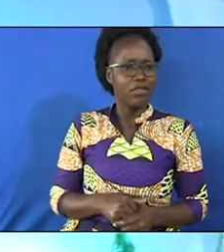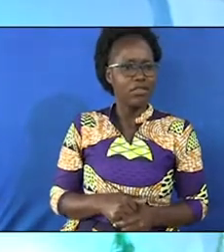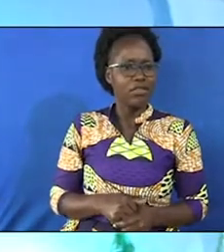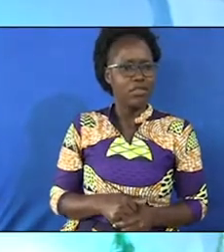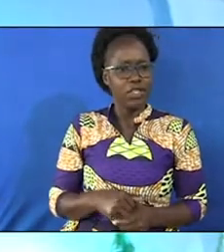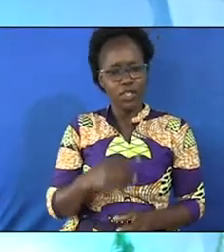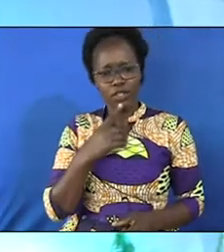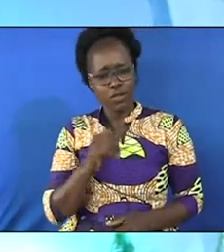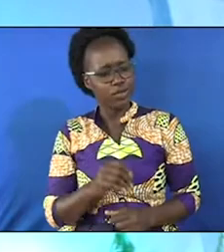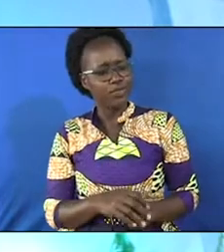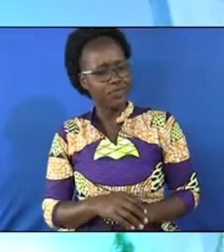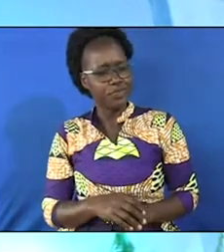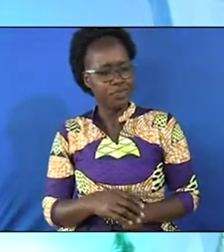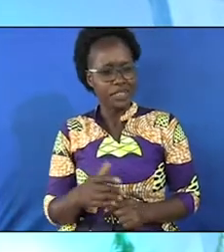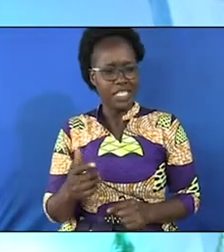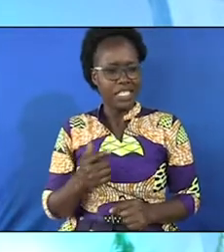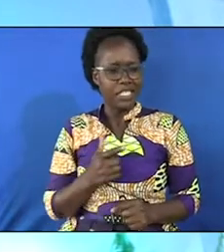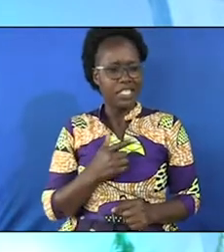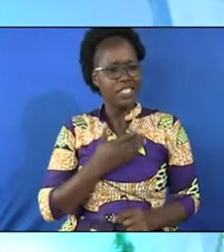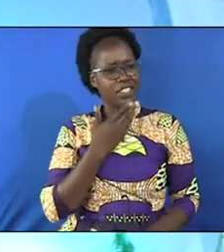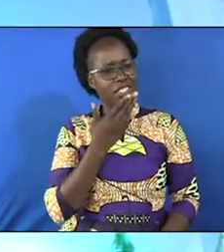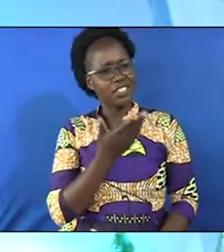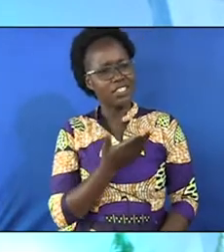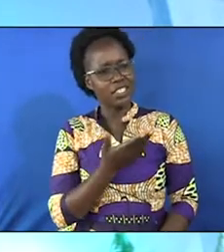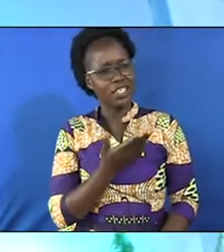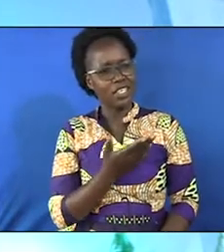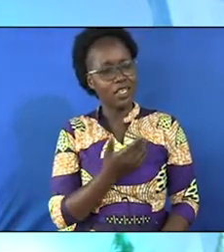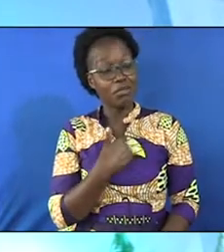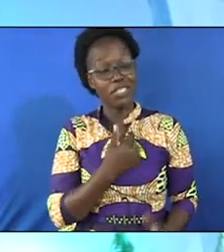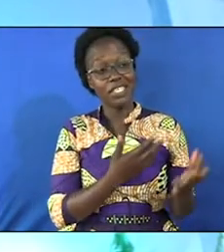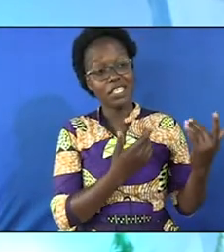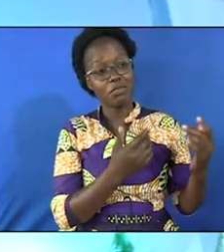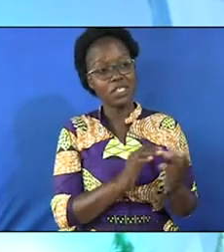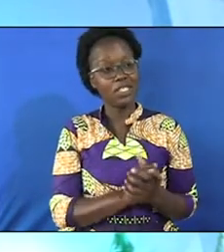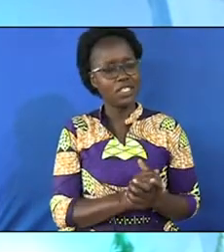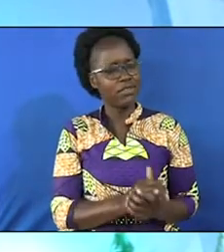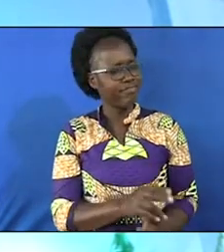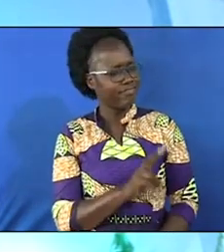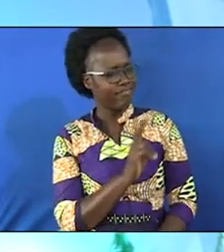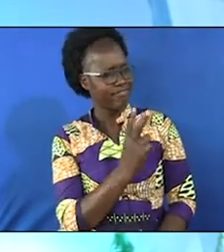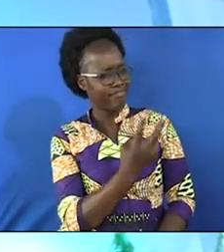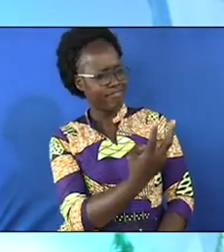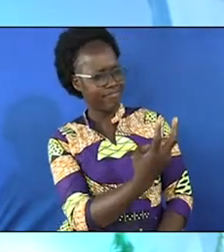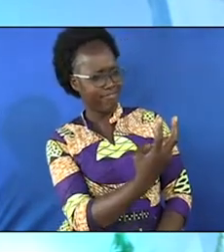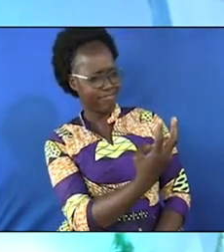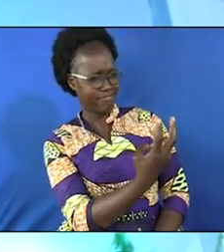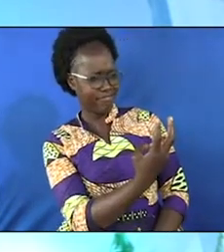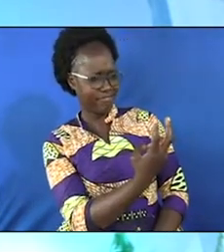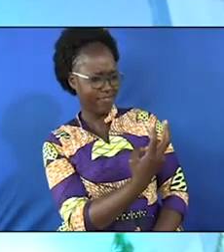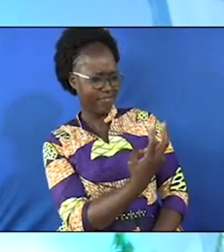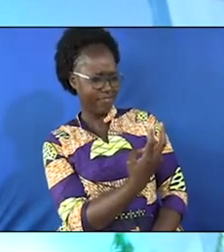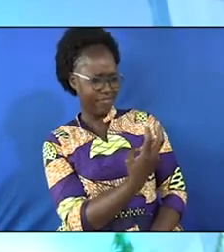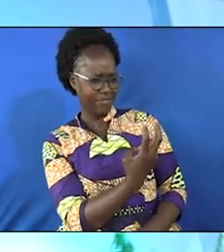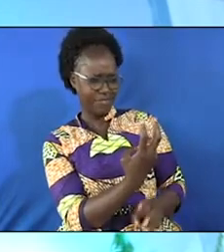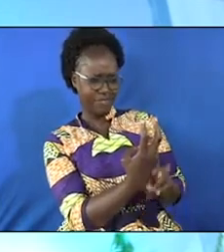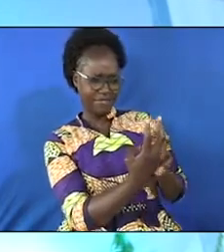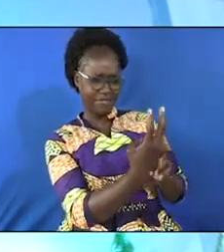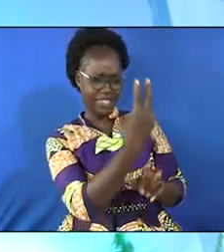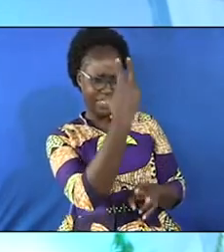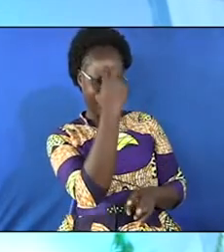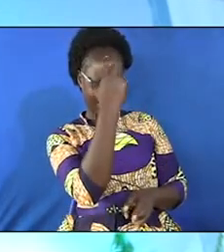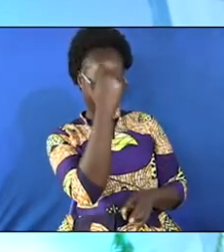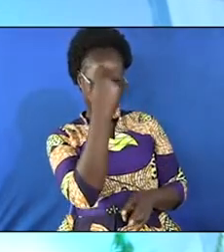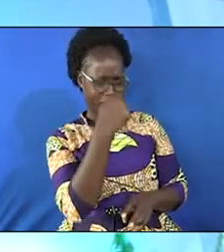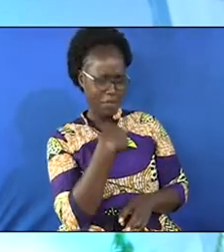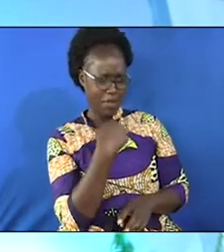so the lady instead of responding as I expected looked set in my head